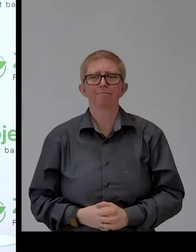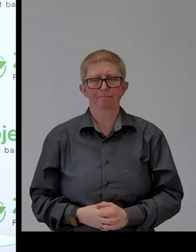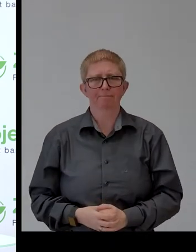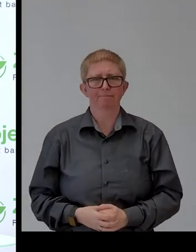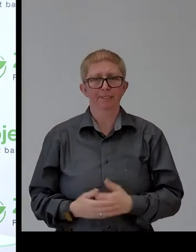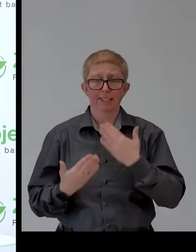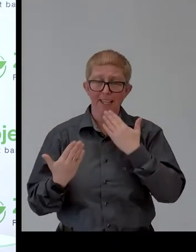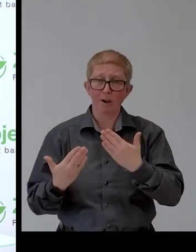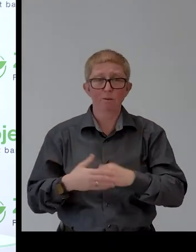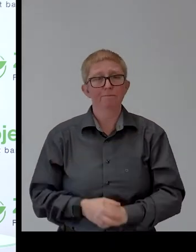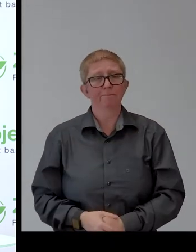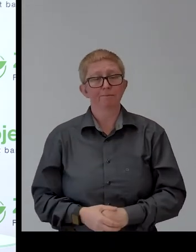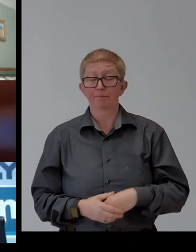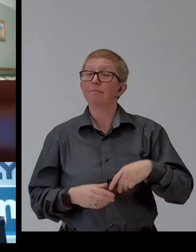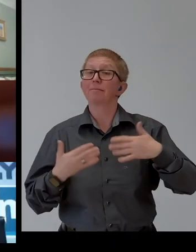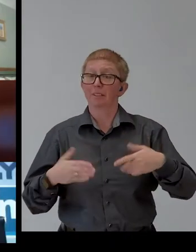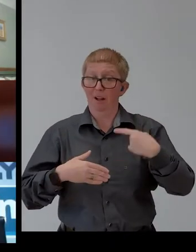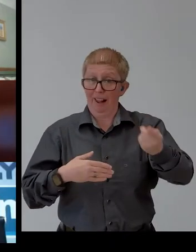from the Philippines. Ryan, please go ahead.